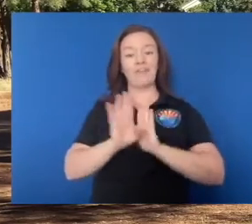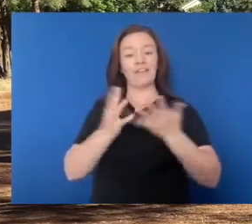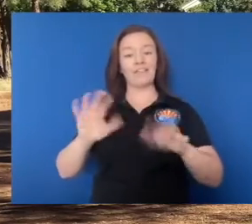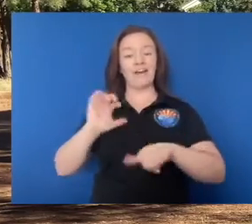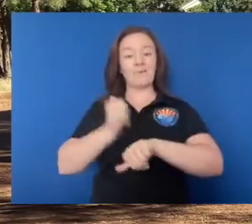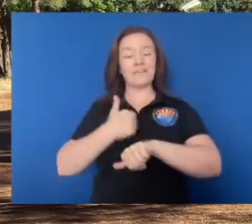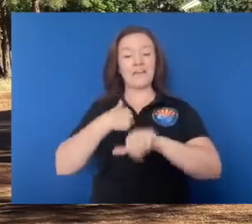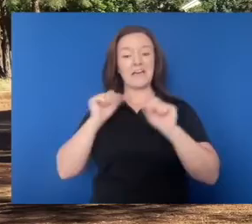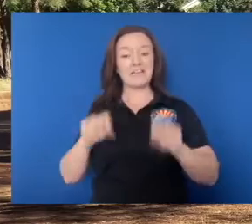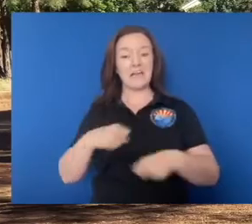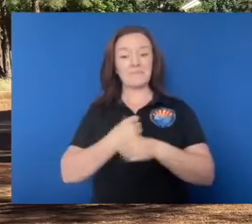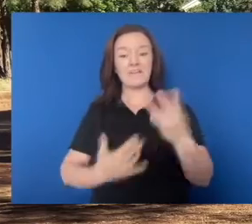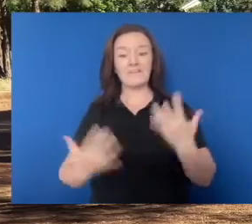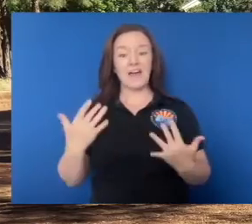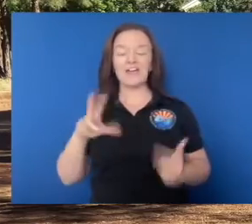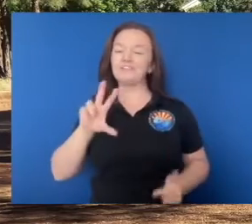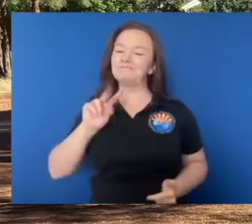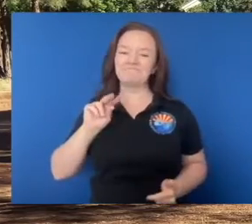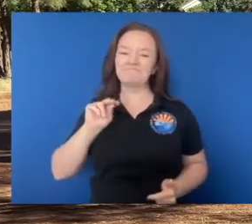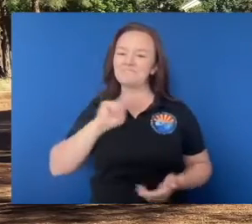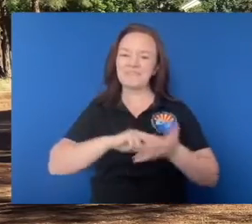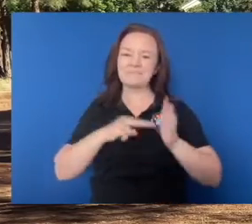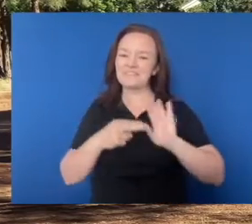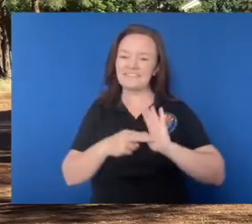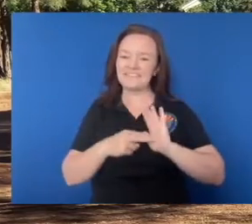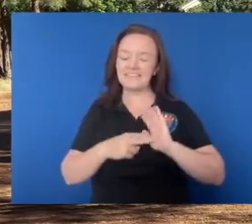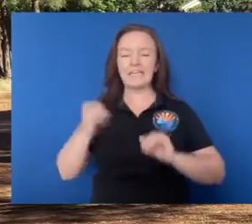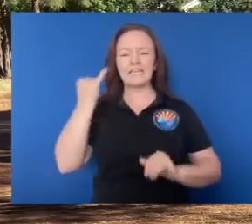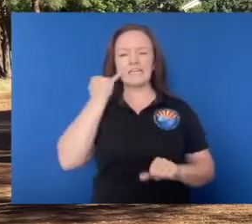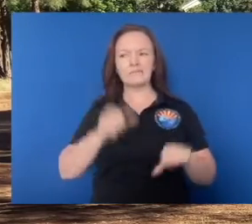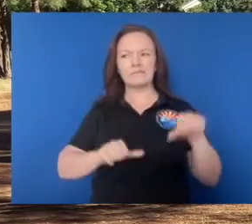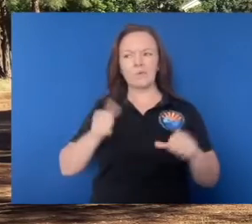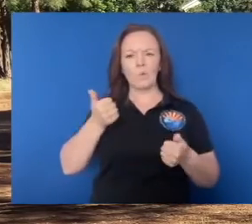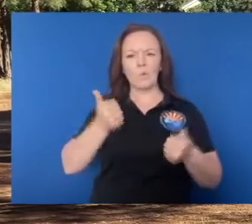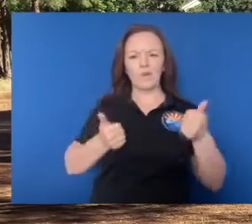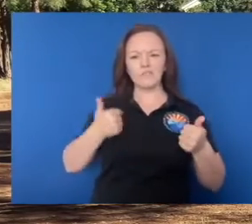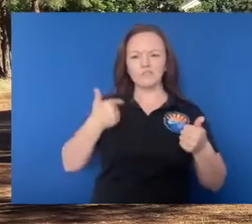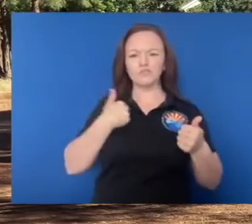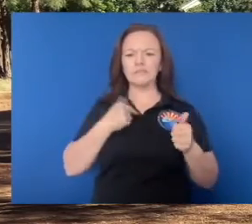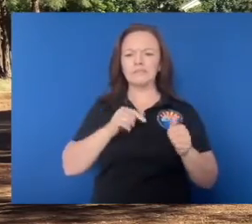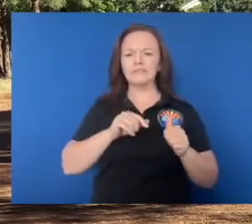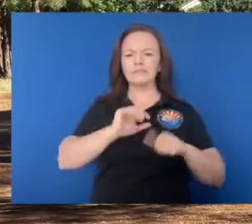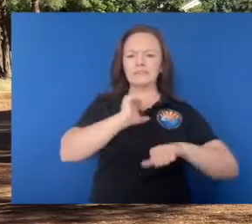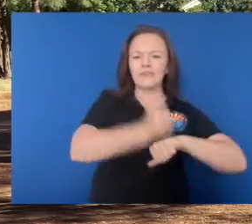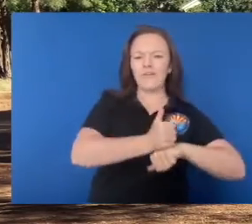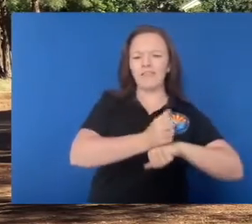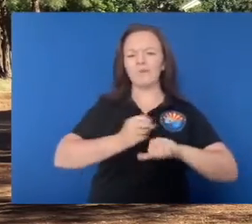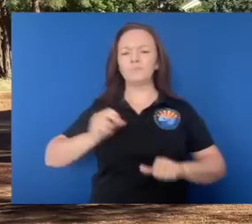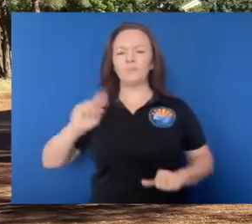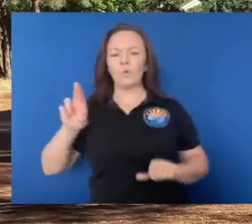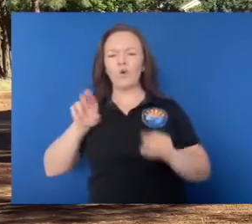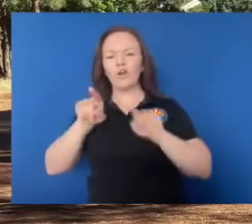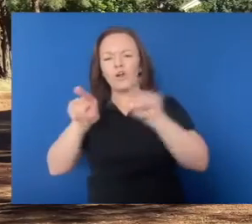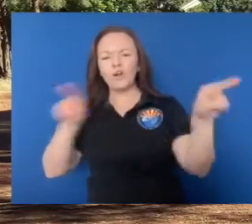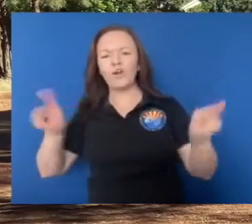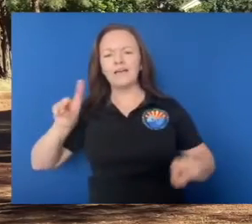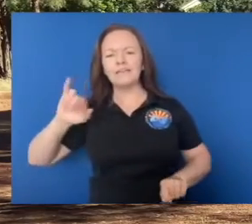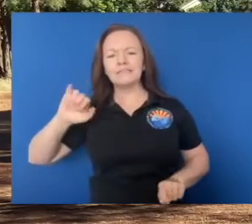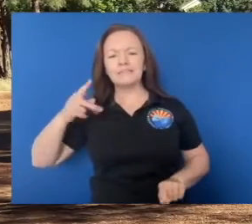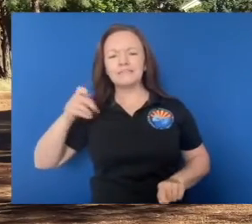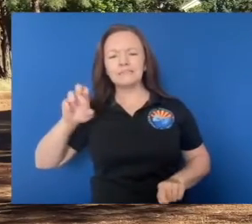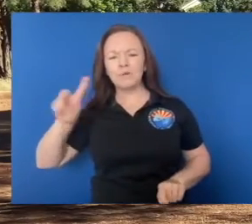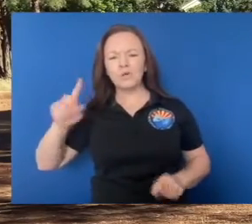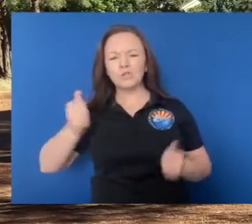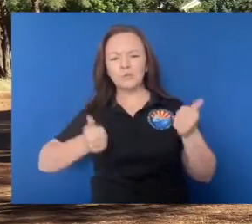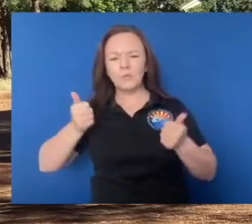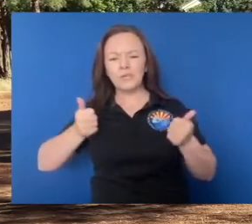there's any doubt, if you're in a developed campground or dispersed, you can go on to the Apache Sitges National Forest website. There's a list of all the approved